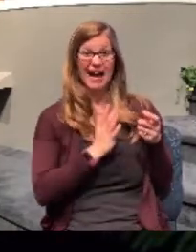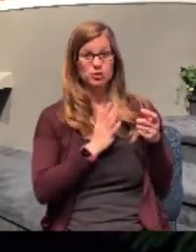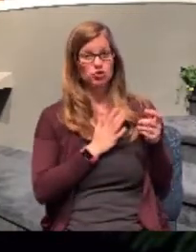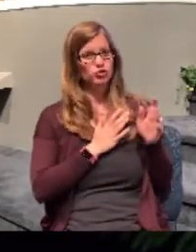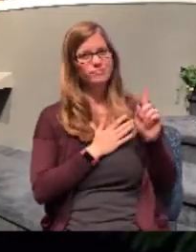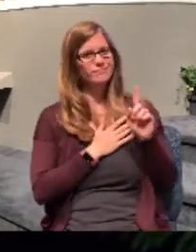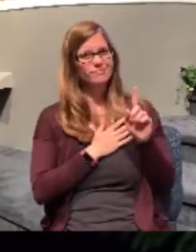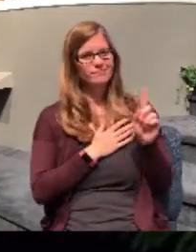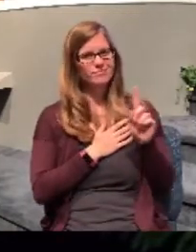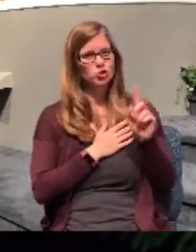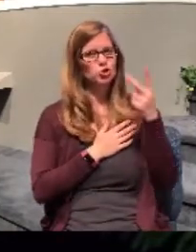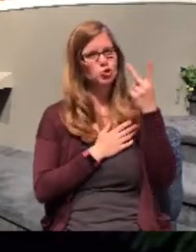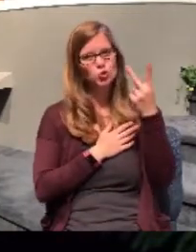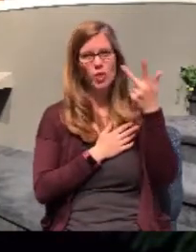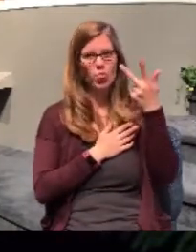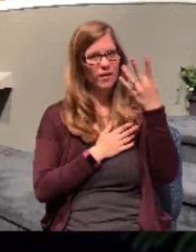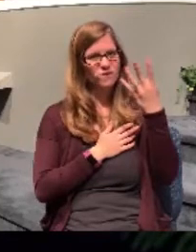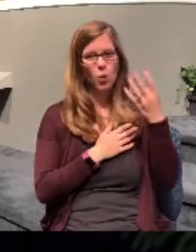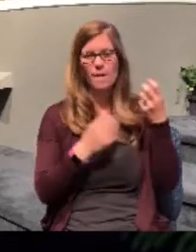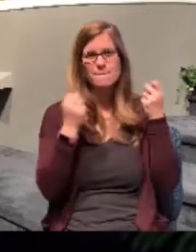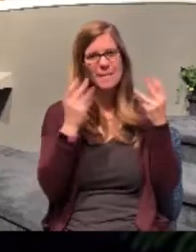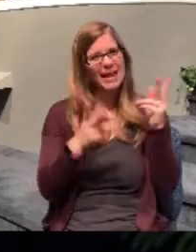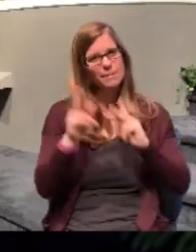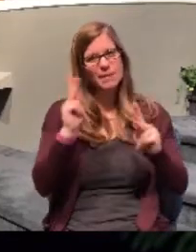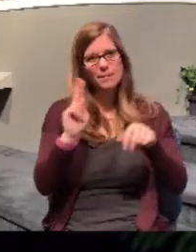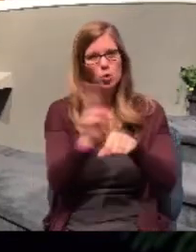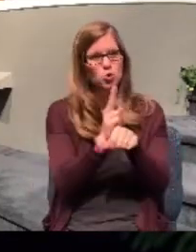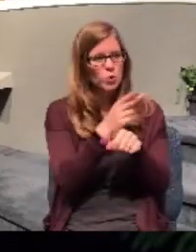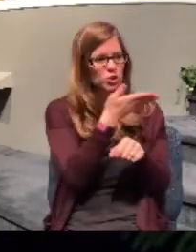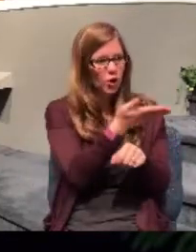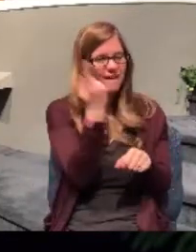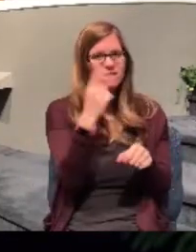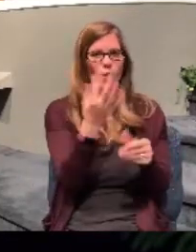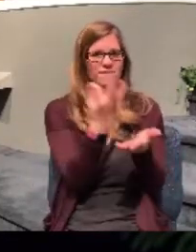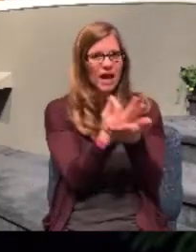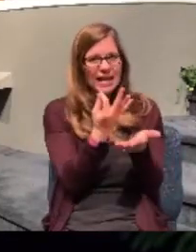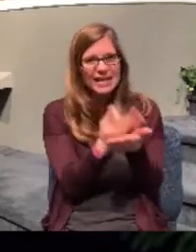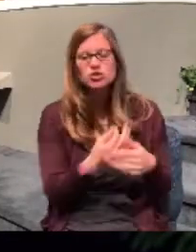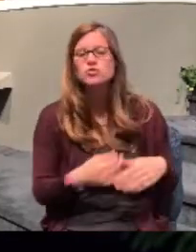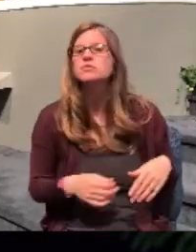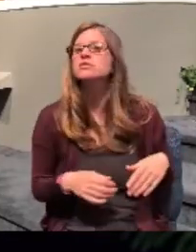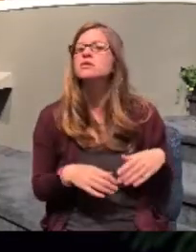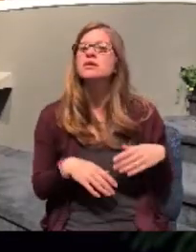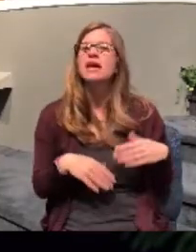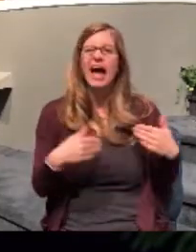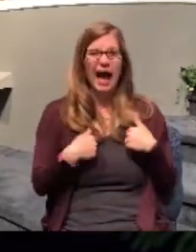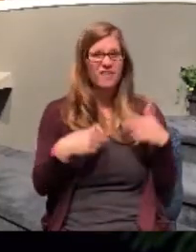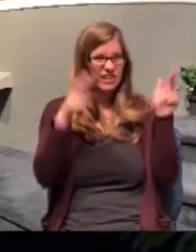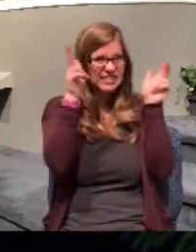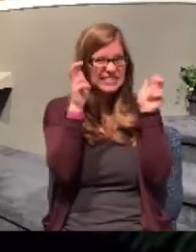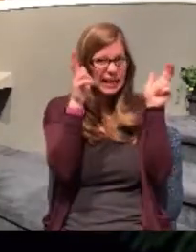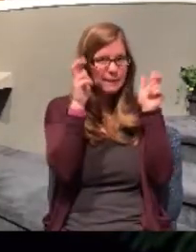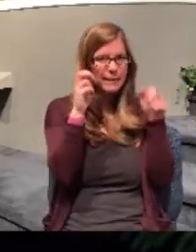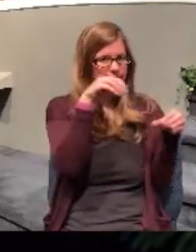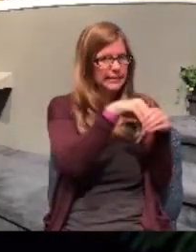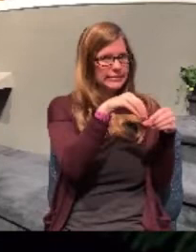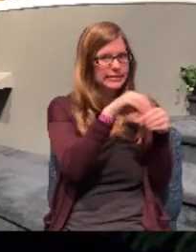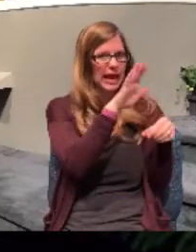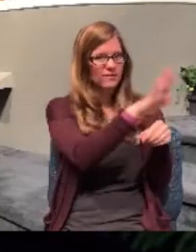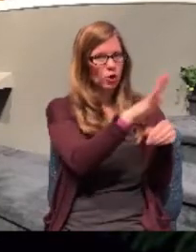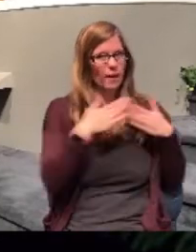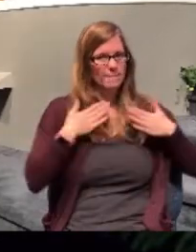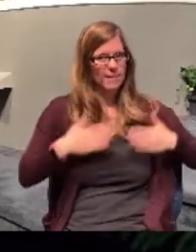plural. They were using her for financial gain by having the demonic spirit within her